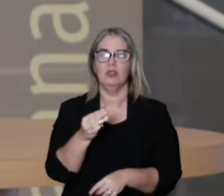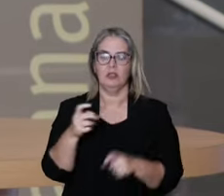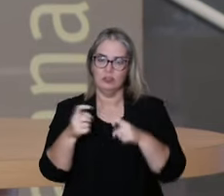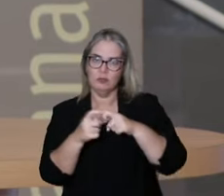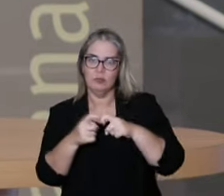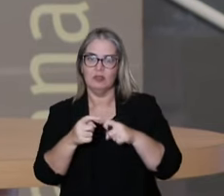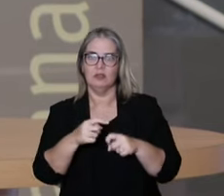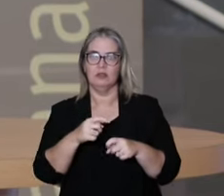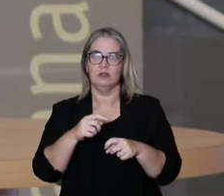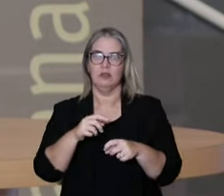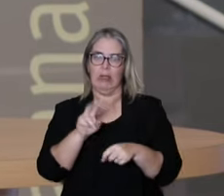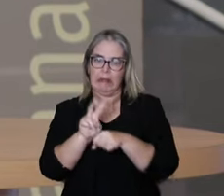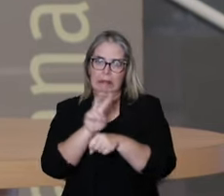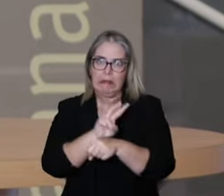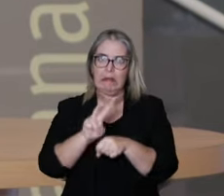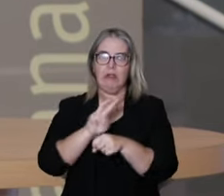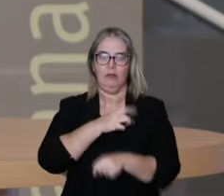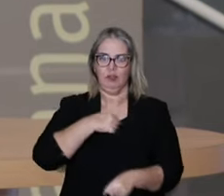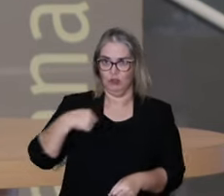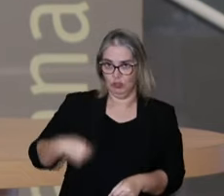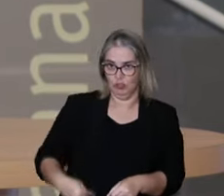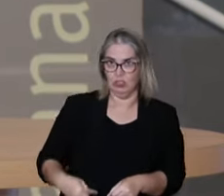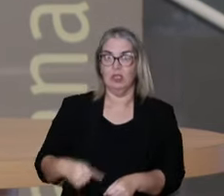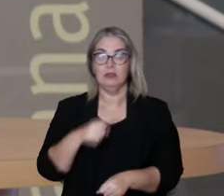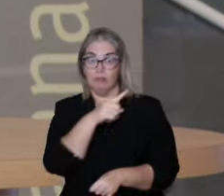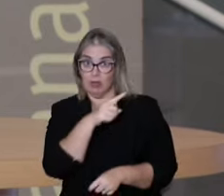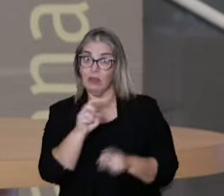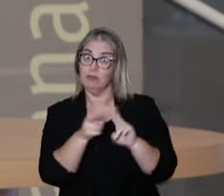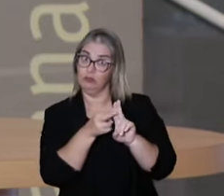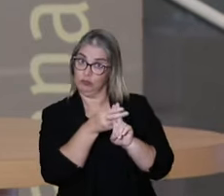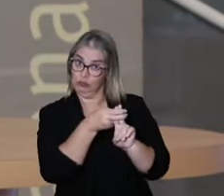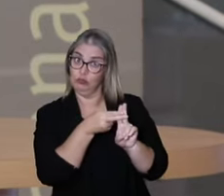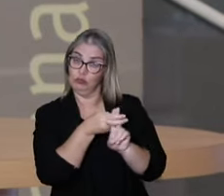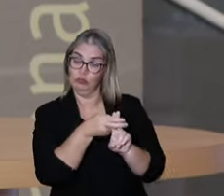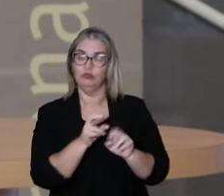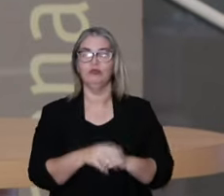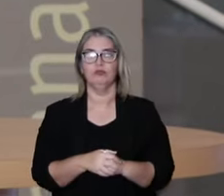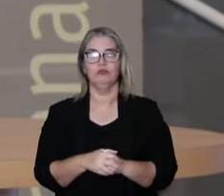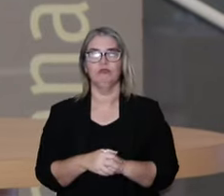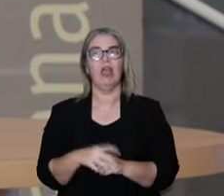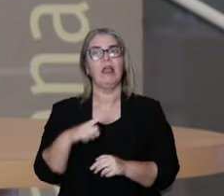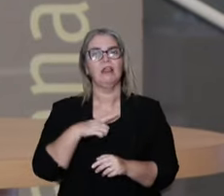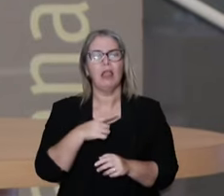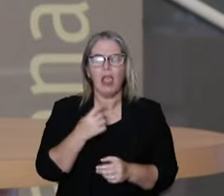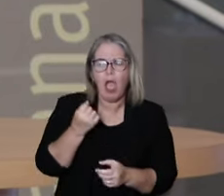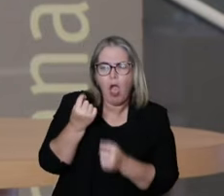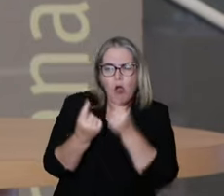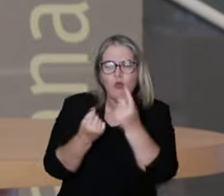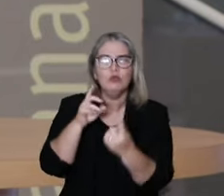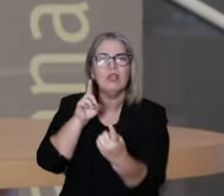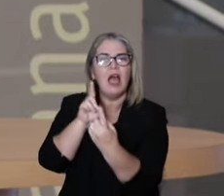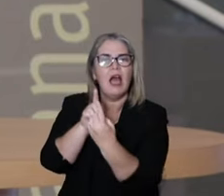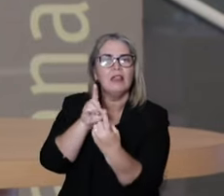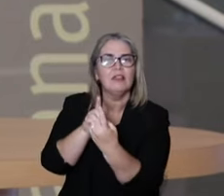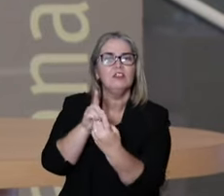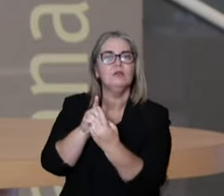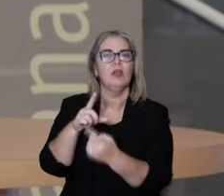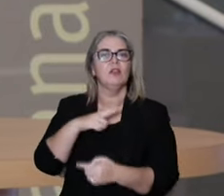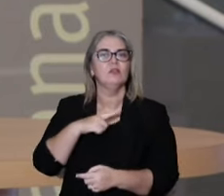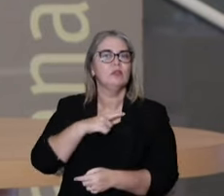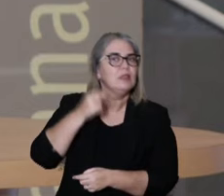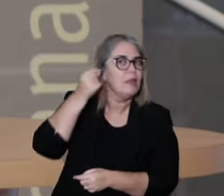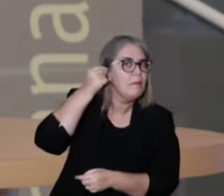in the public health system. With all the difficulties, a part, a big part of it, were